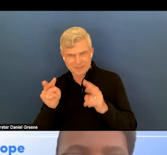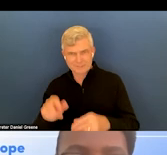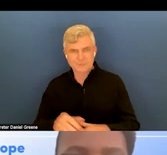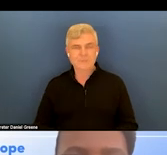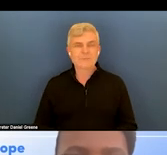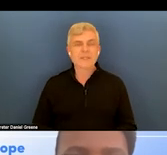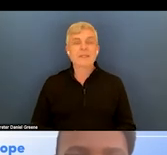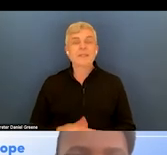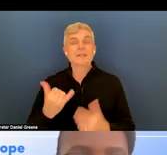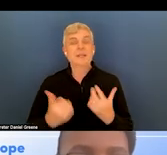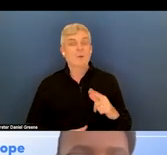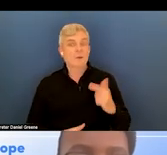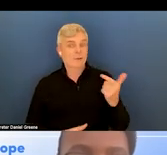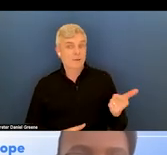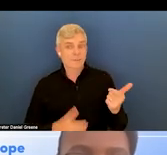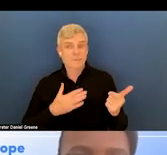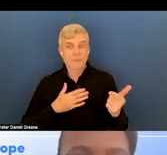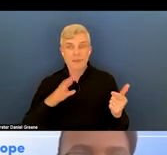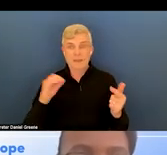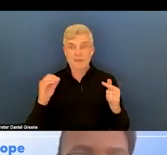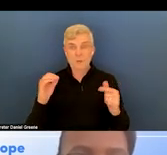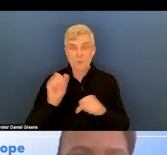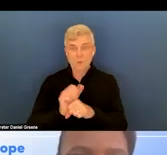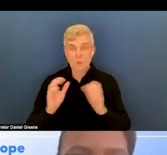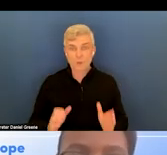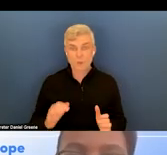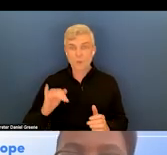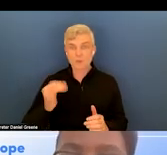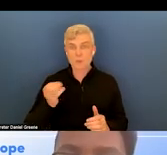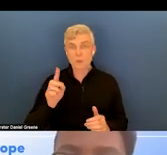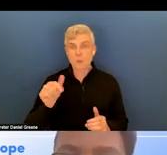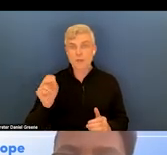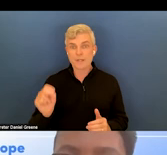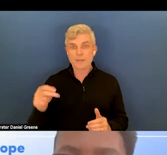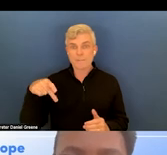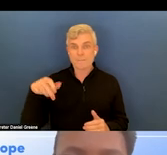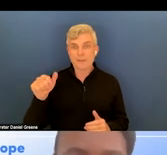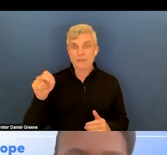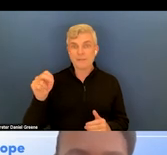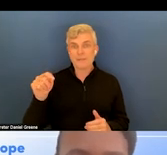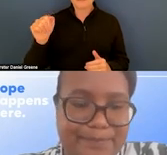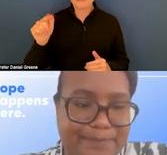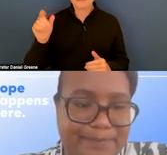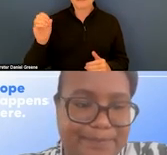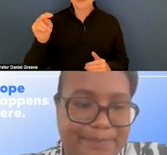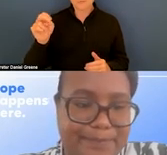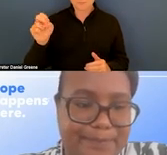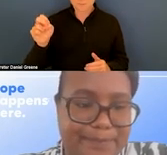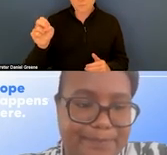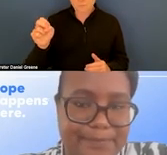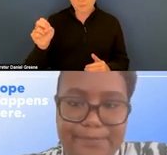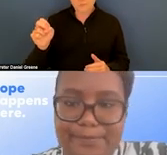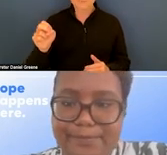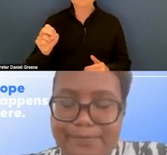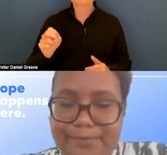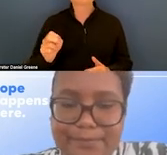to my colleague, Jordan Pantalone, to give us an update on what's happening in the states. Thank you very much,